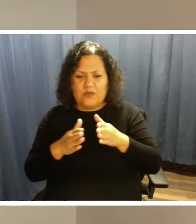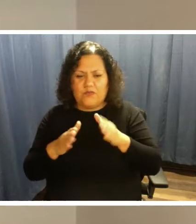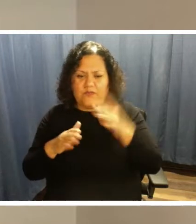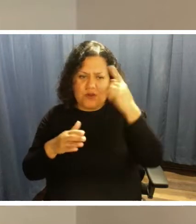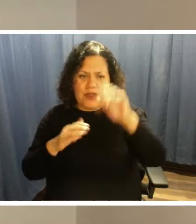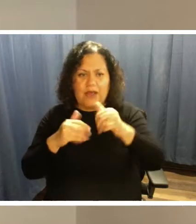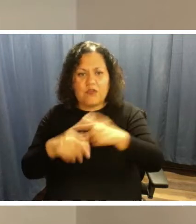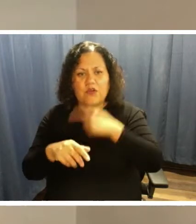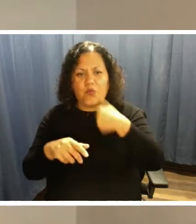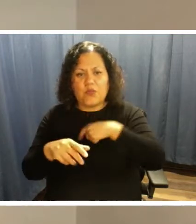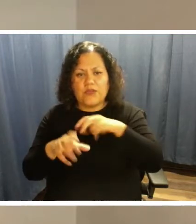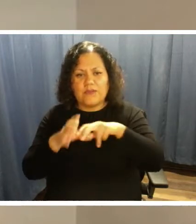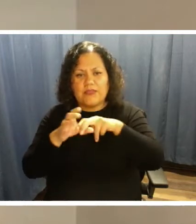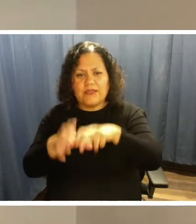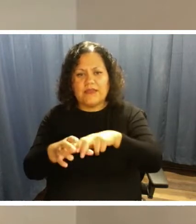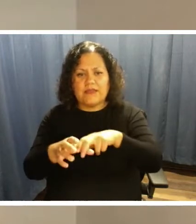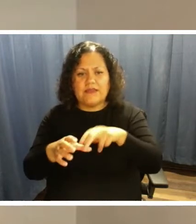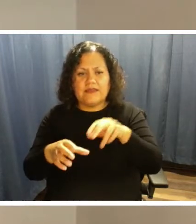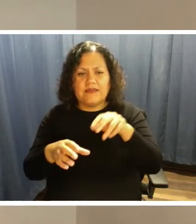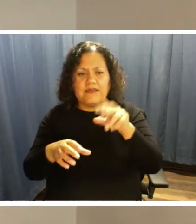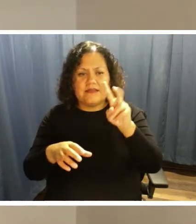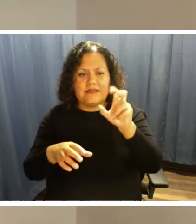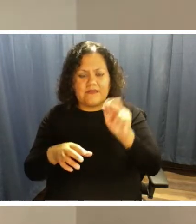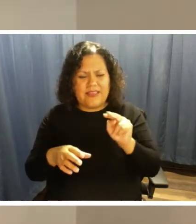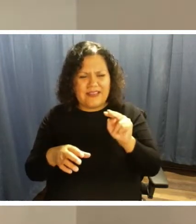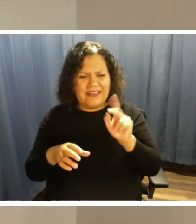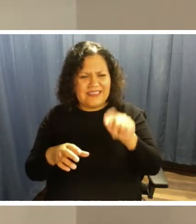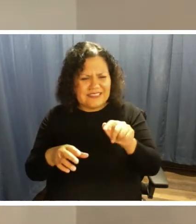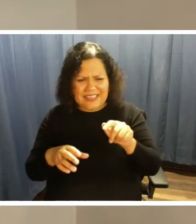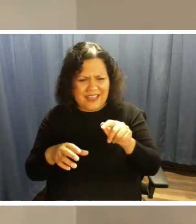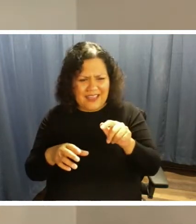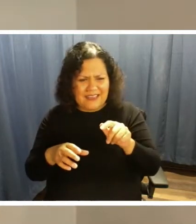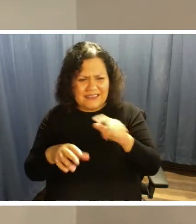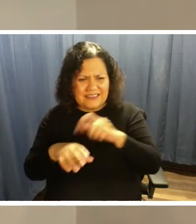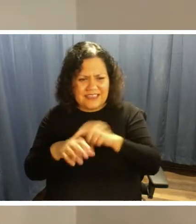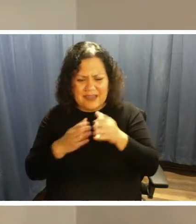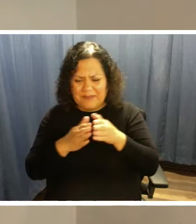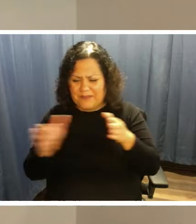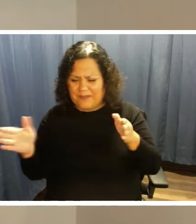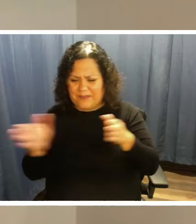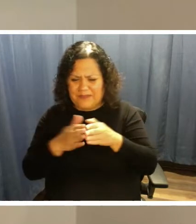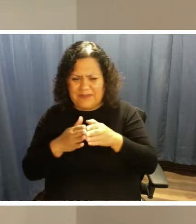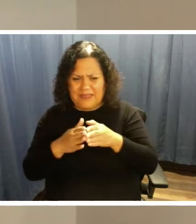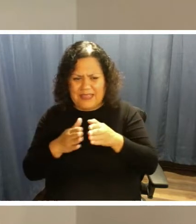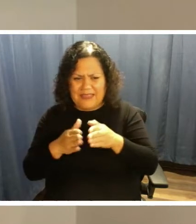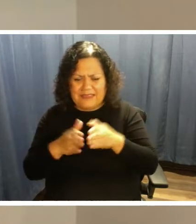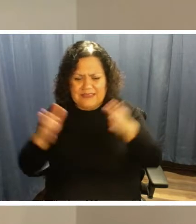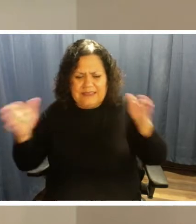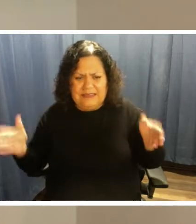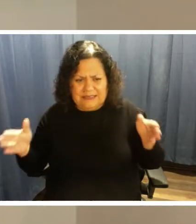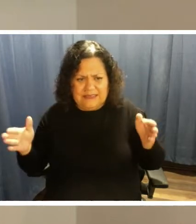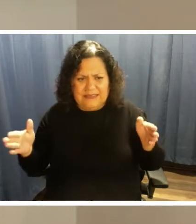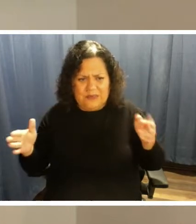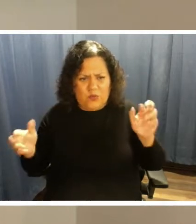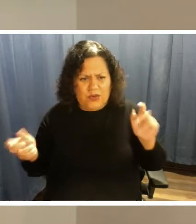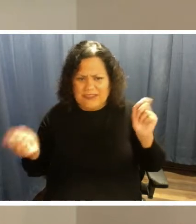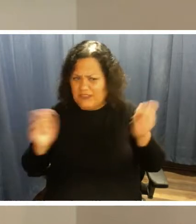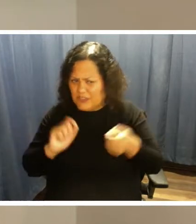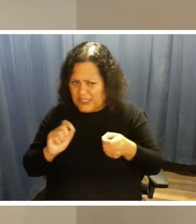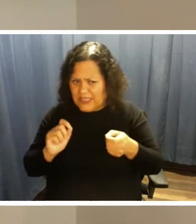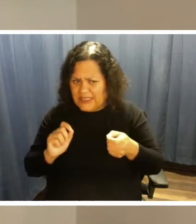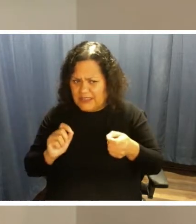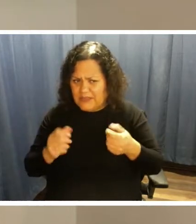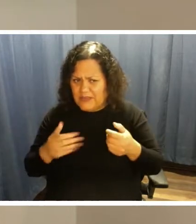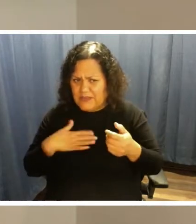Has that window since widened a bit? Has it changed? Those are my two